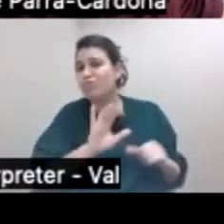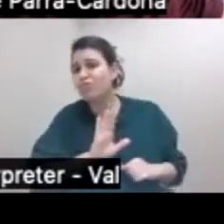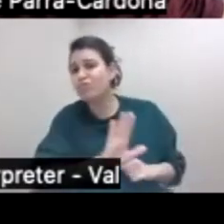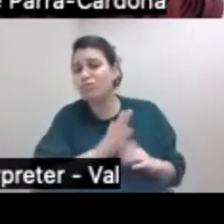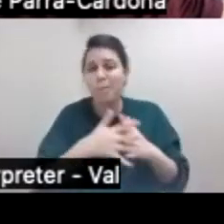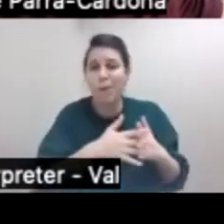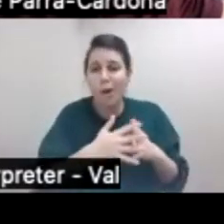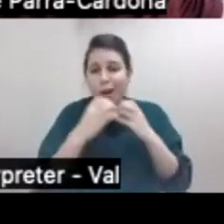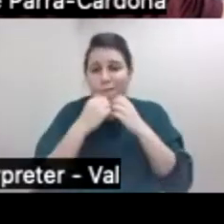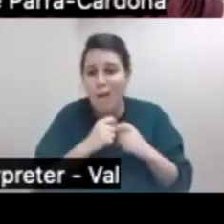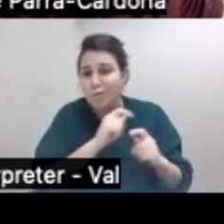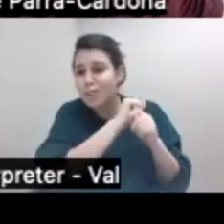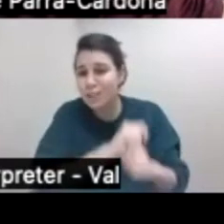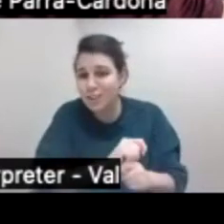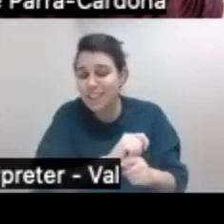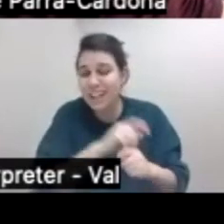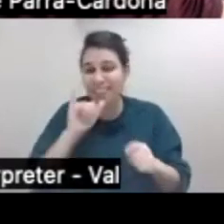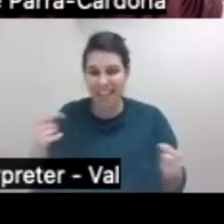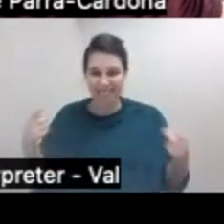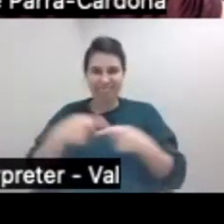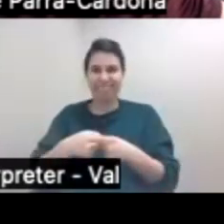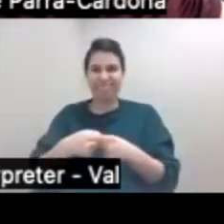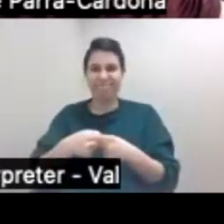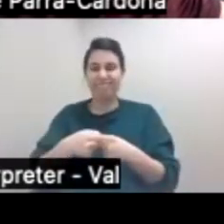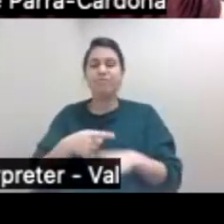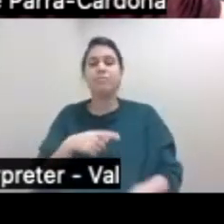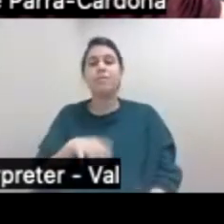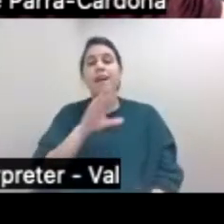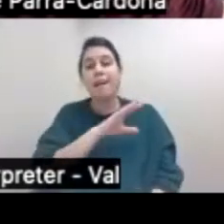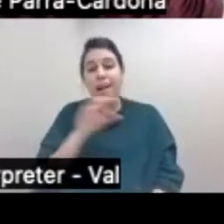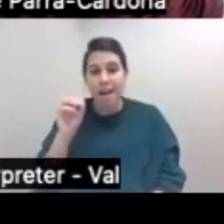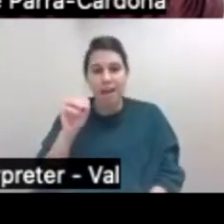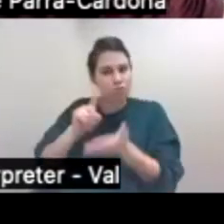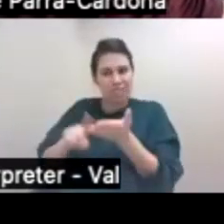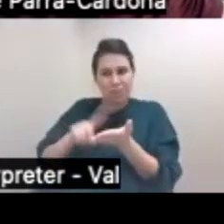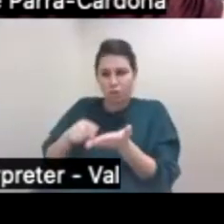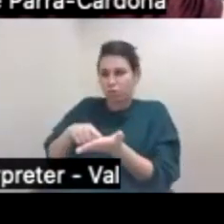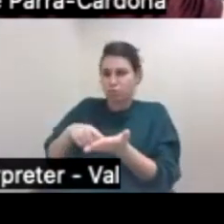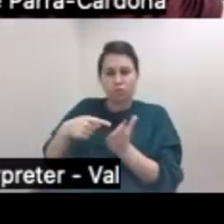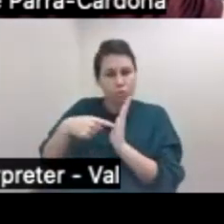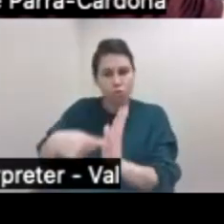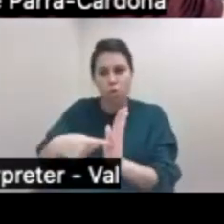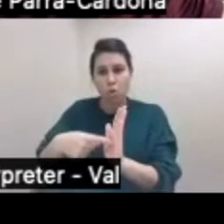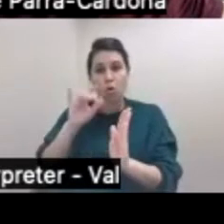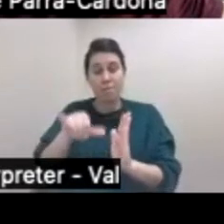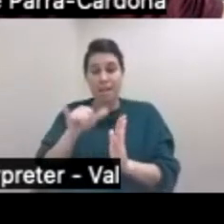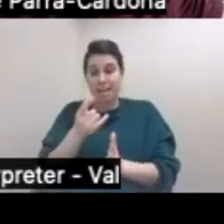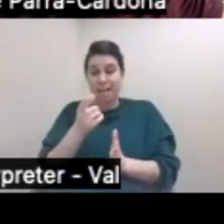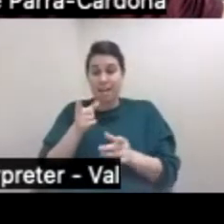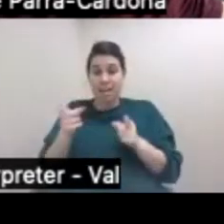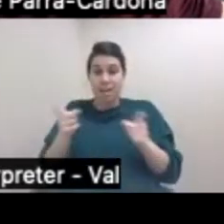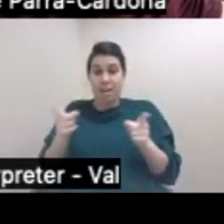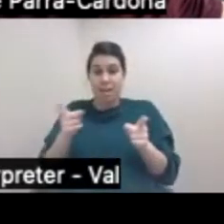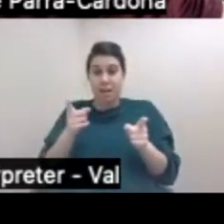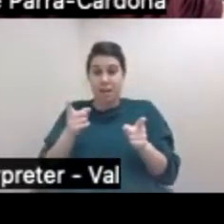traditions, and that's a bicultural clash. And empirical research tells us that if that bicultural gap leads